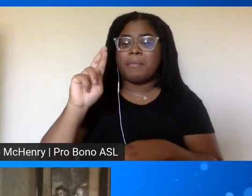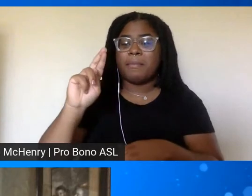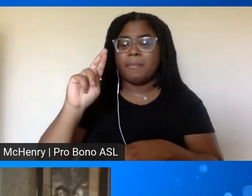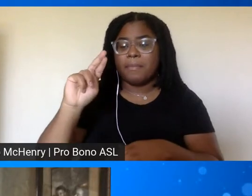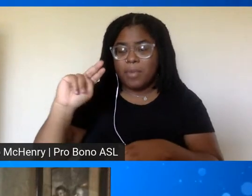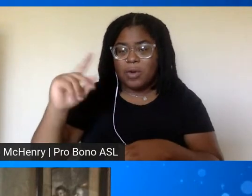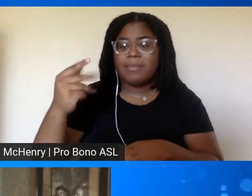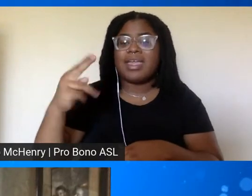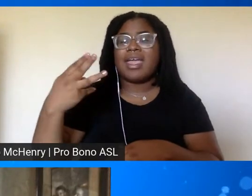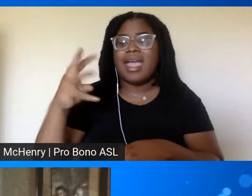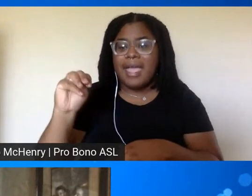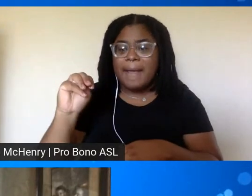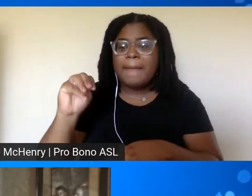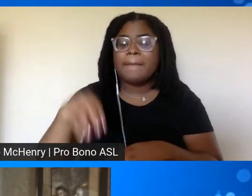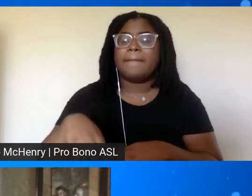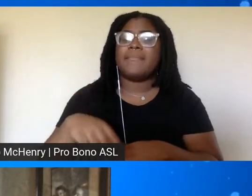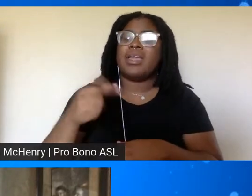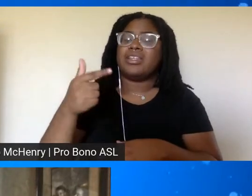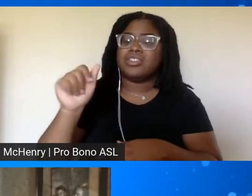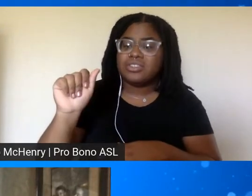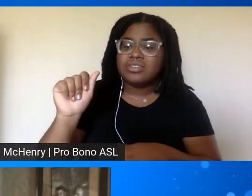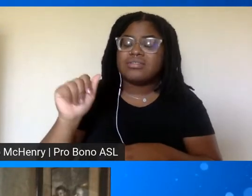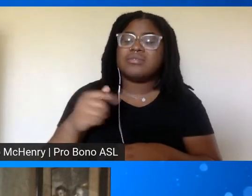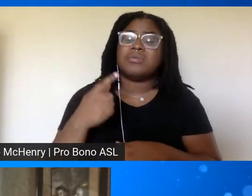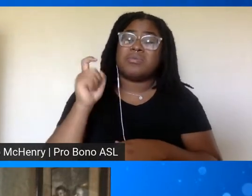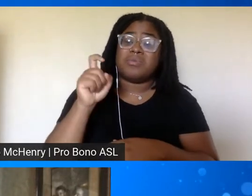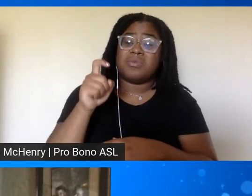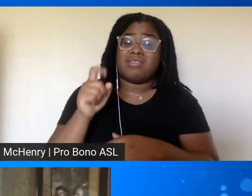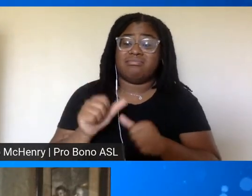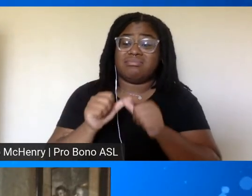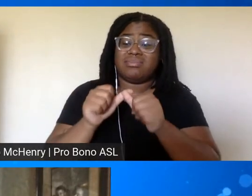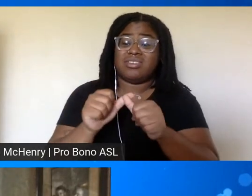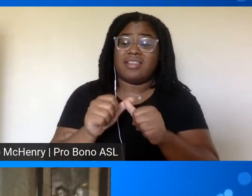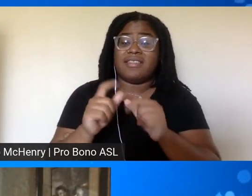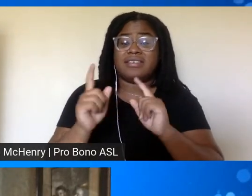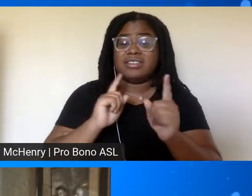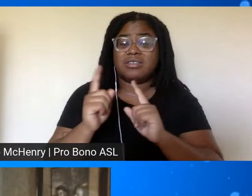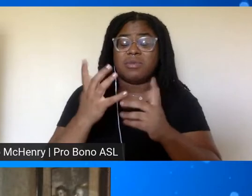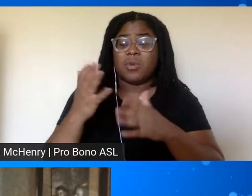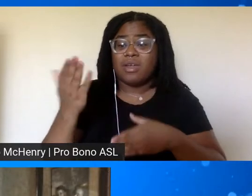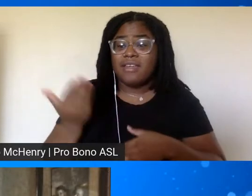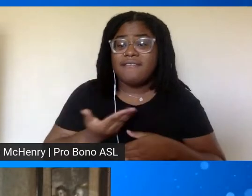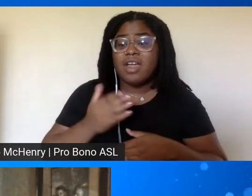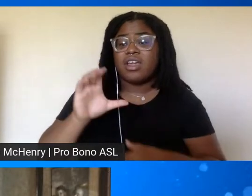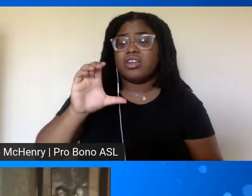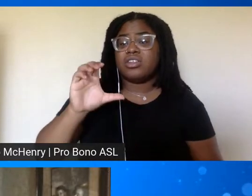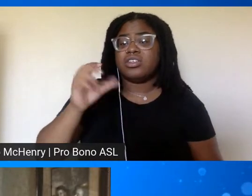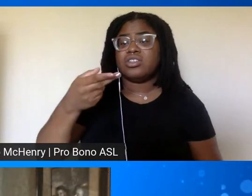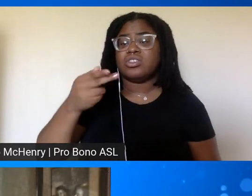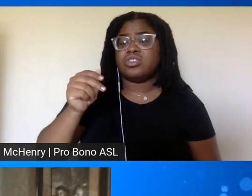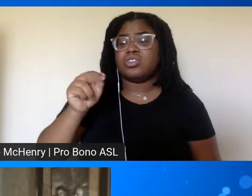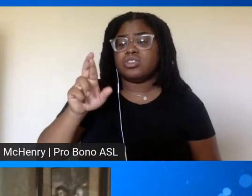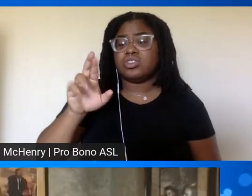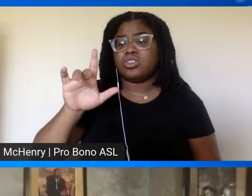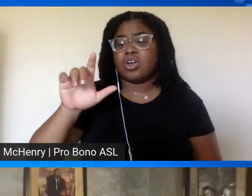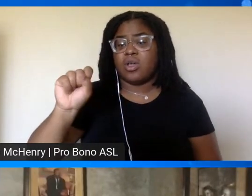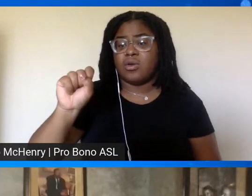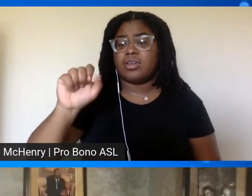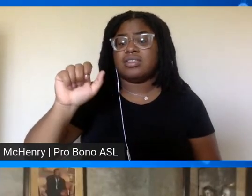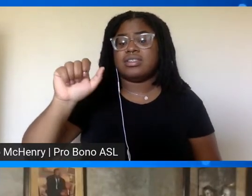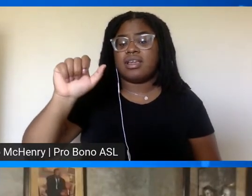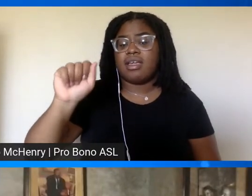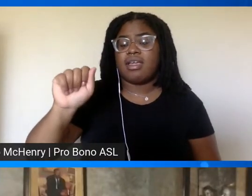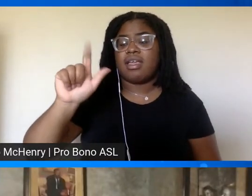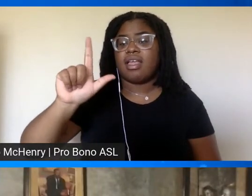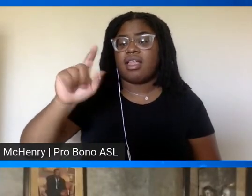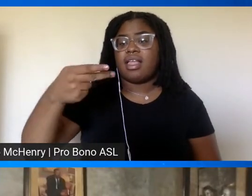so as we continue the conversation we want to invite mr charles alfin to join us he's our senior trainer senior